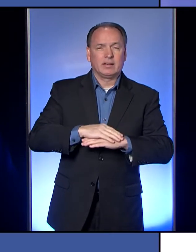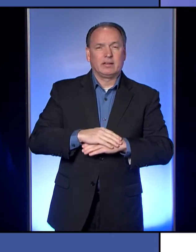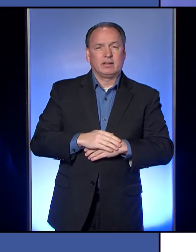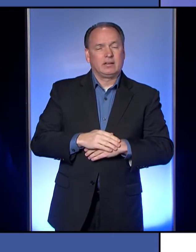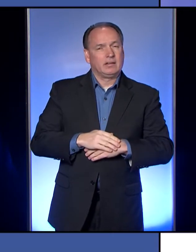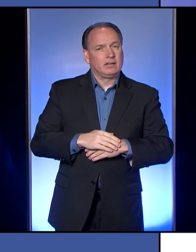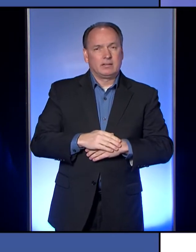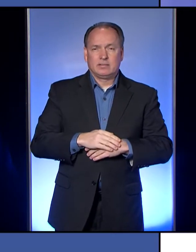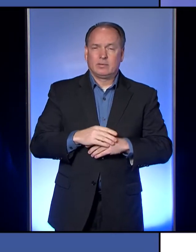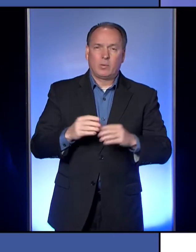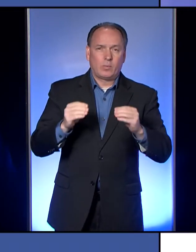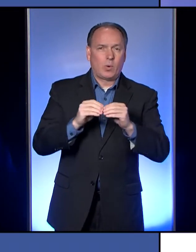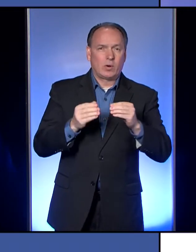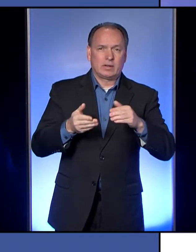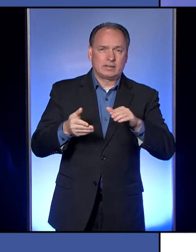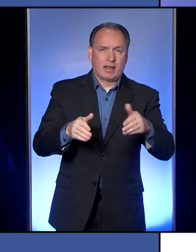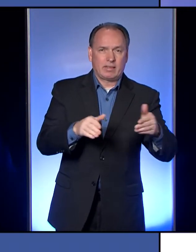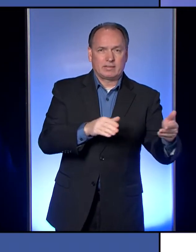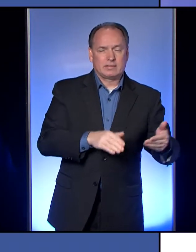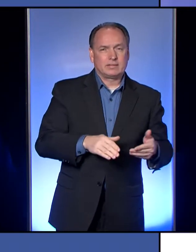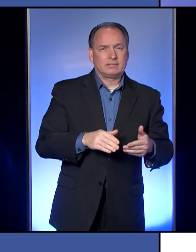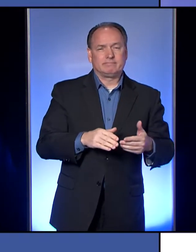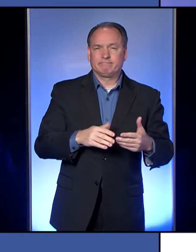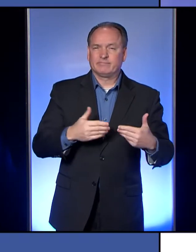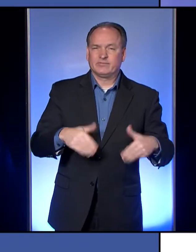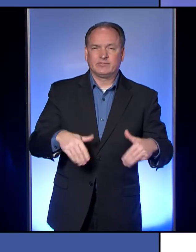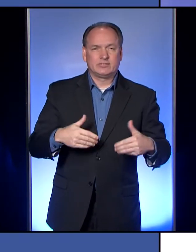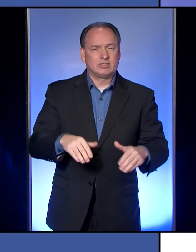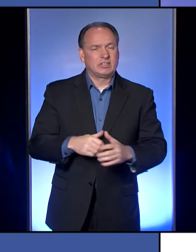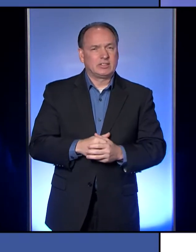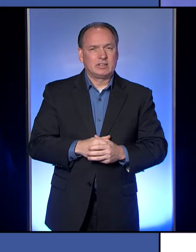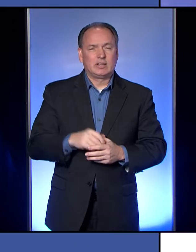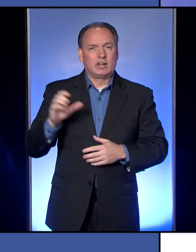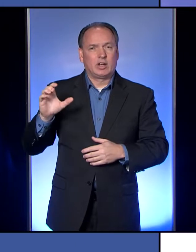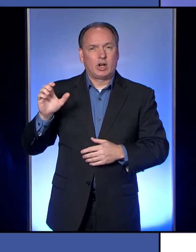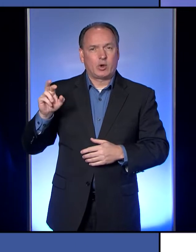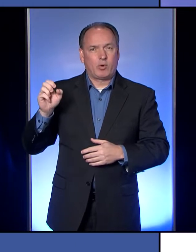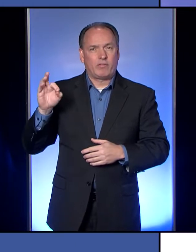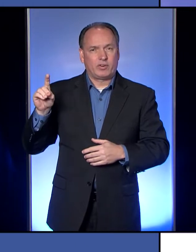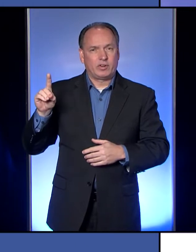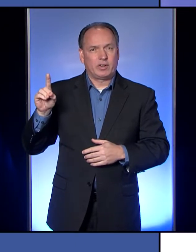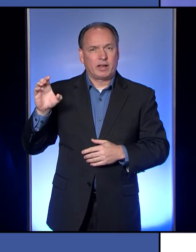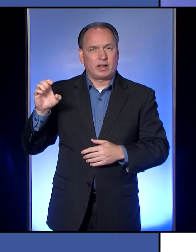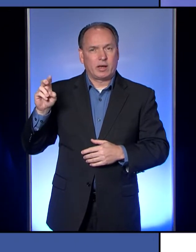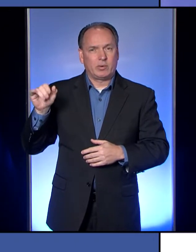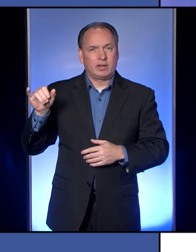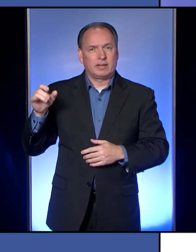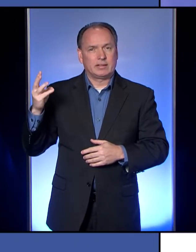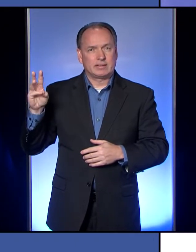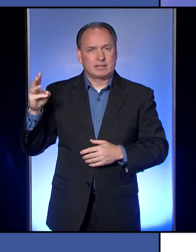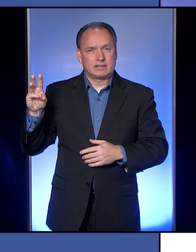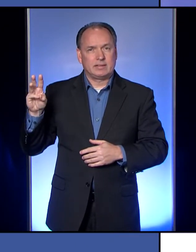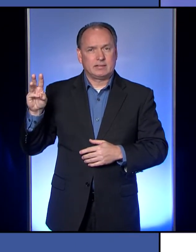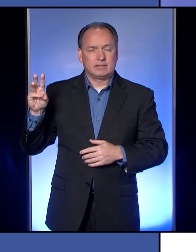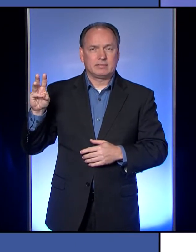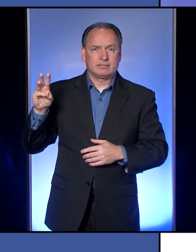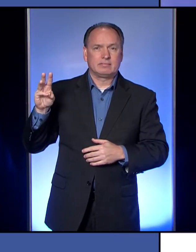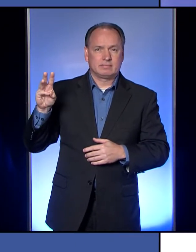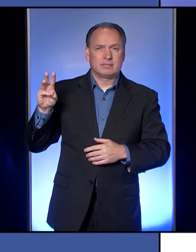24 hours. Crawford County remains at 16 positives with 543 negatives.